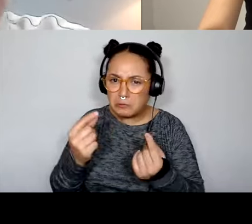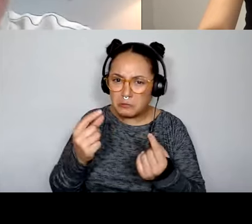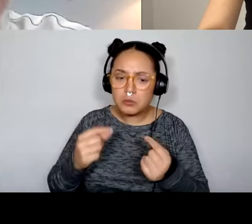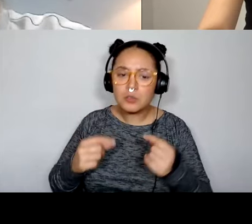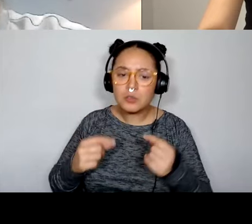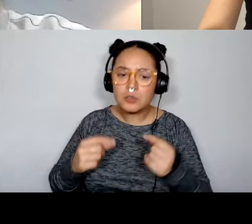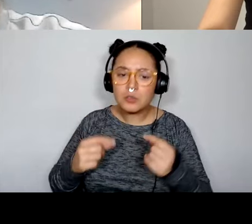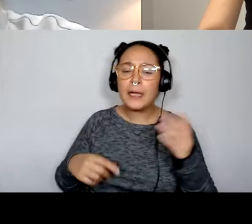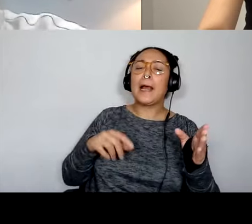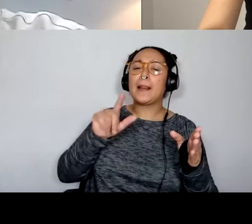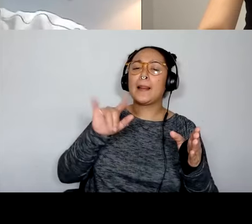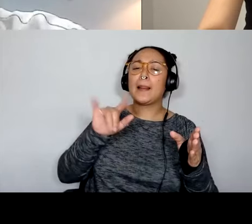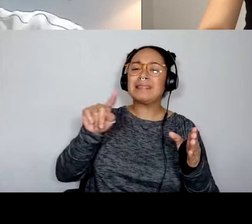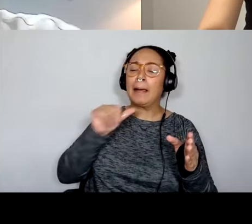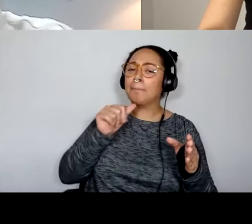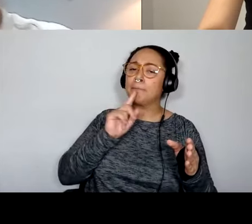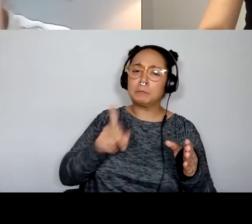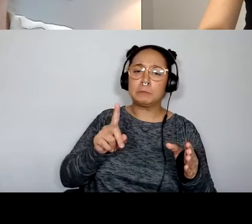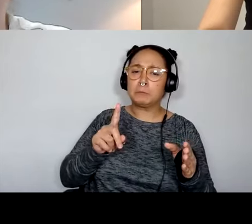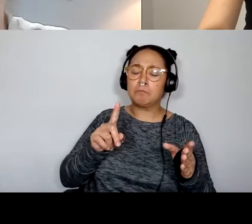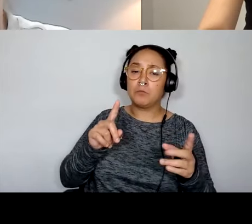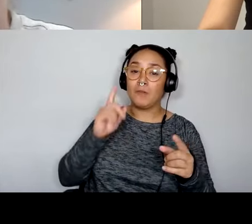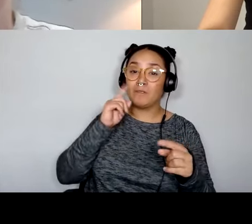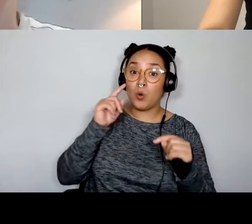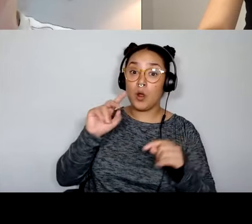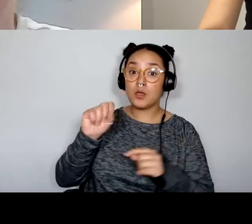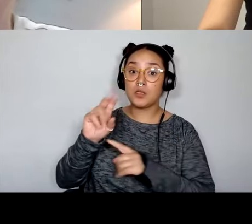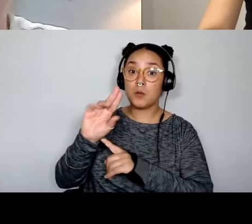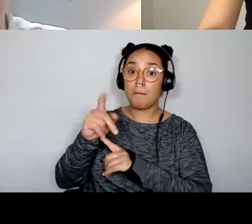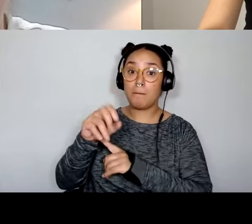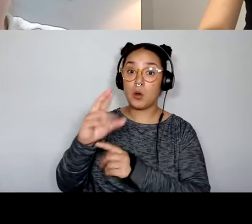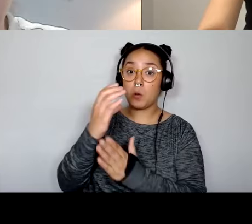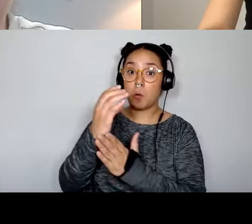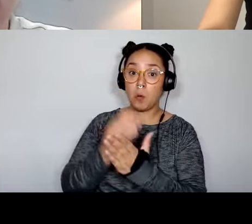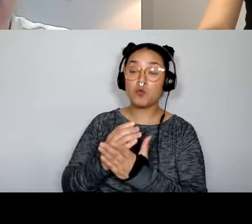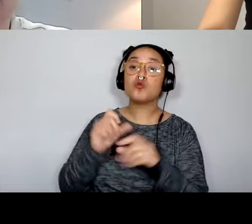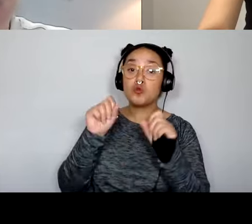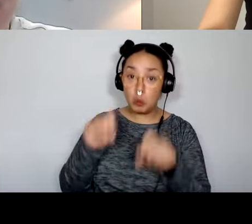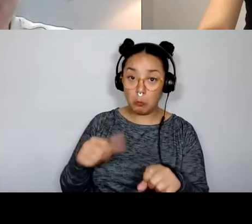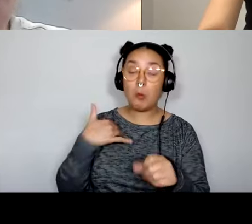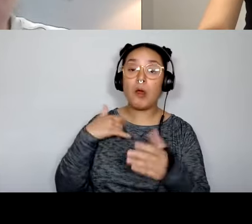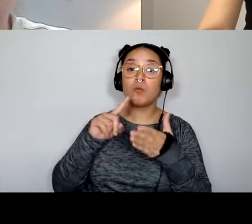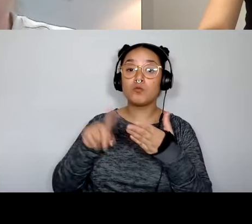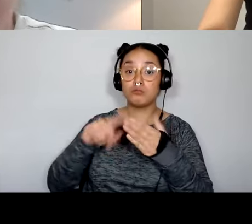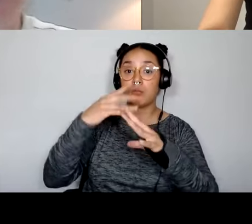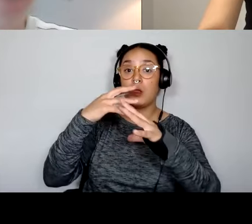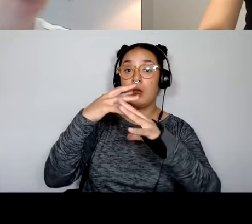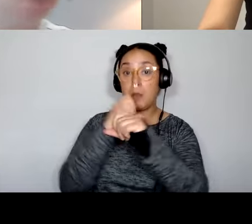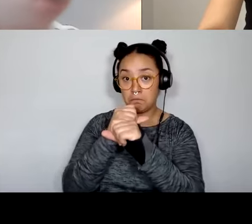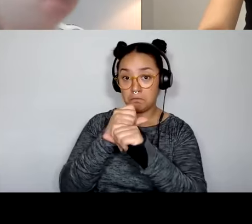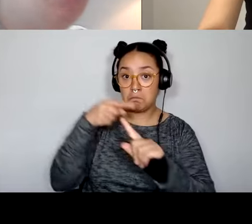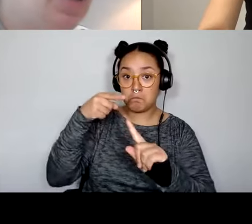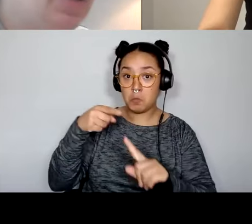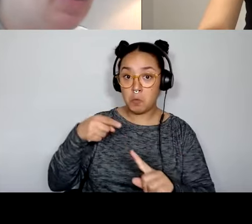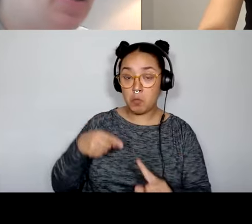one. As part of the course, you may have kind of a research summary. Um, you,